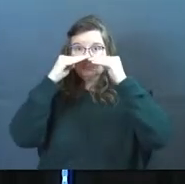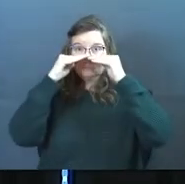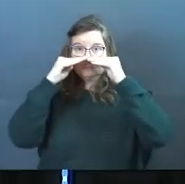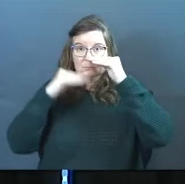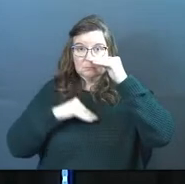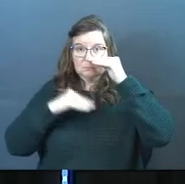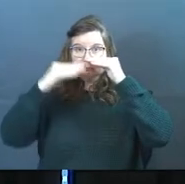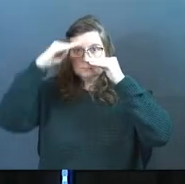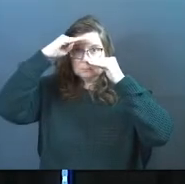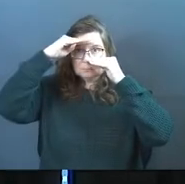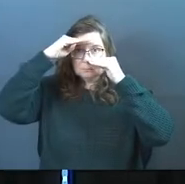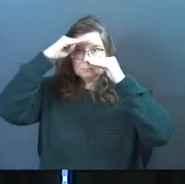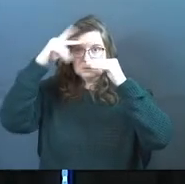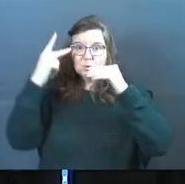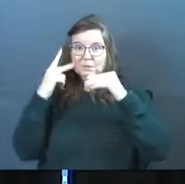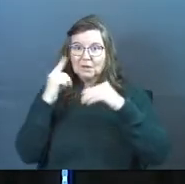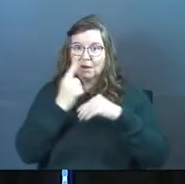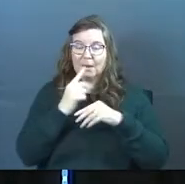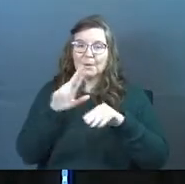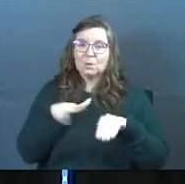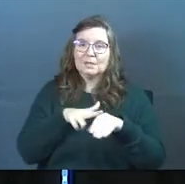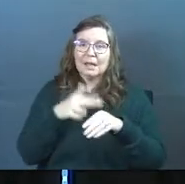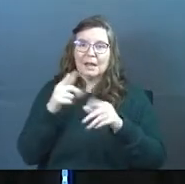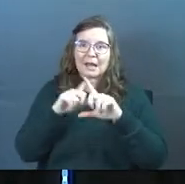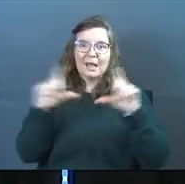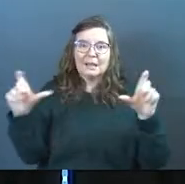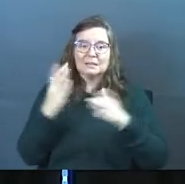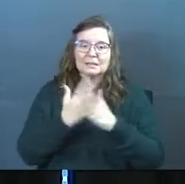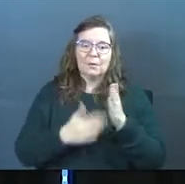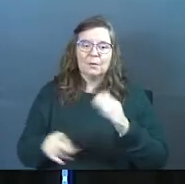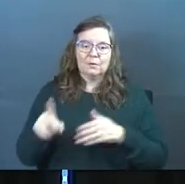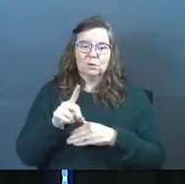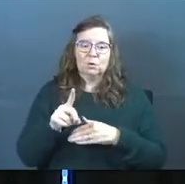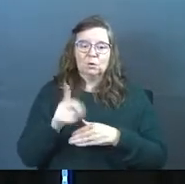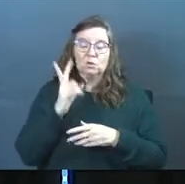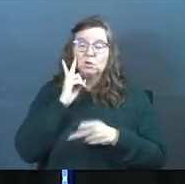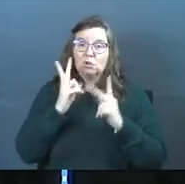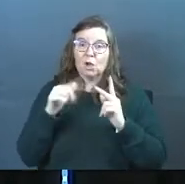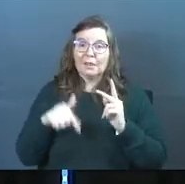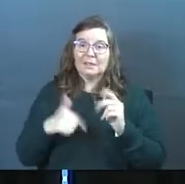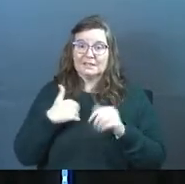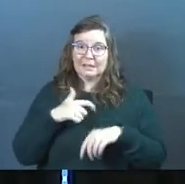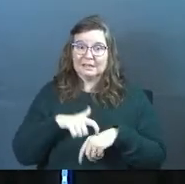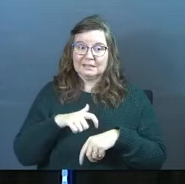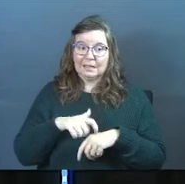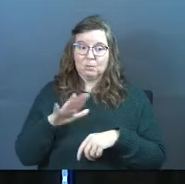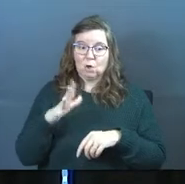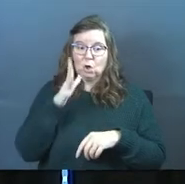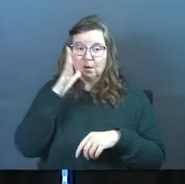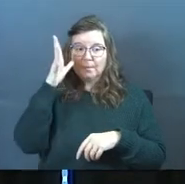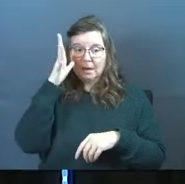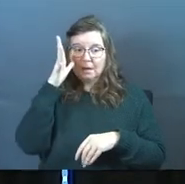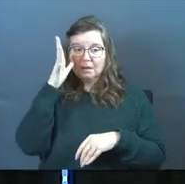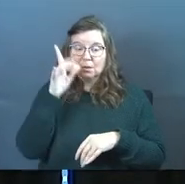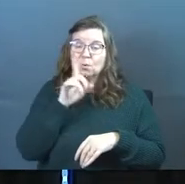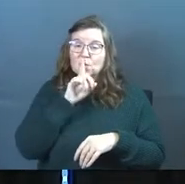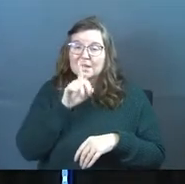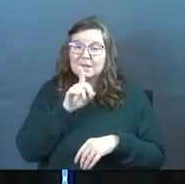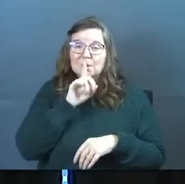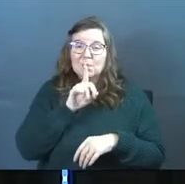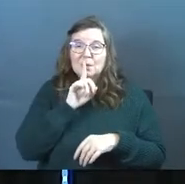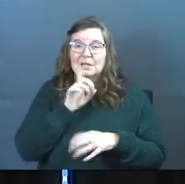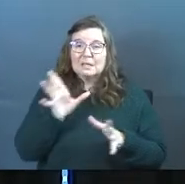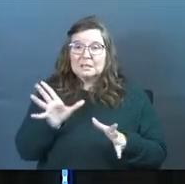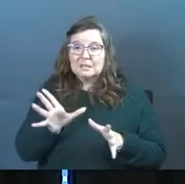eyes. But it was national headlines. And again, some of you guys saw this at the time. Her parents really,